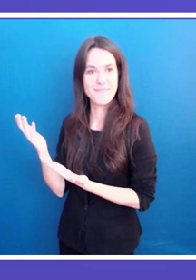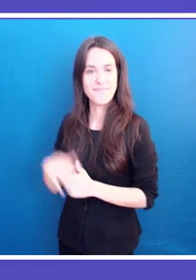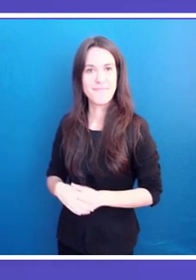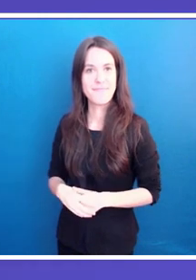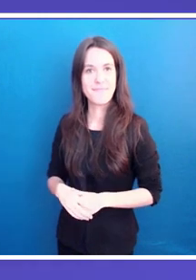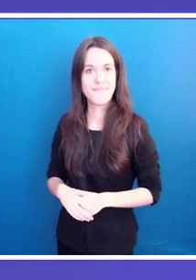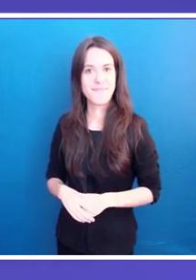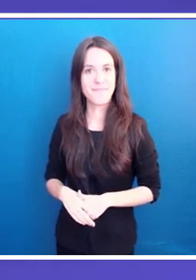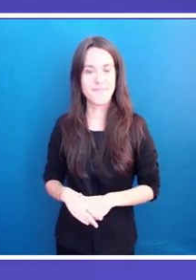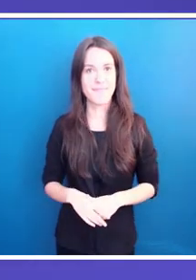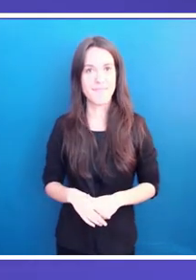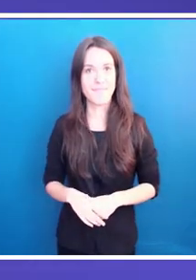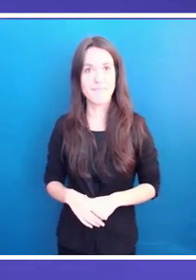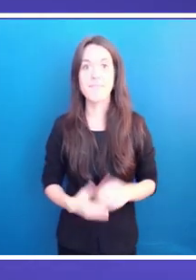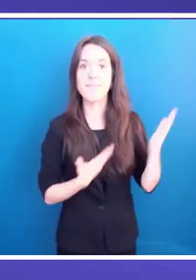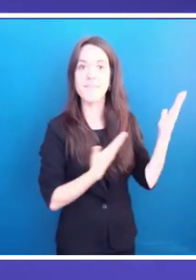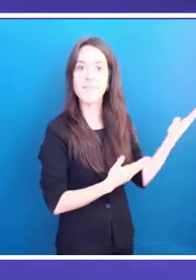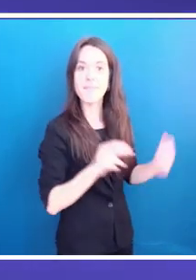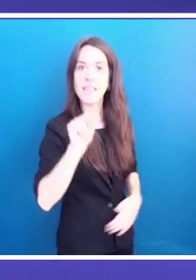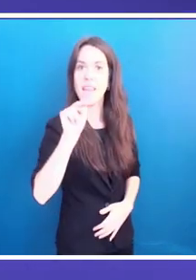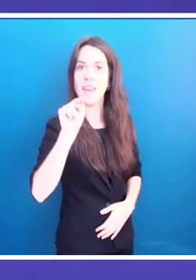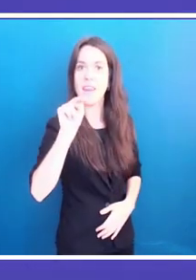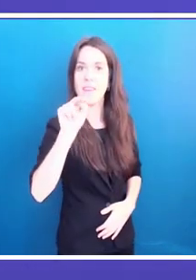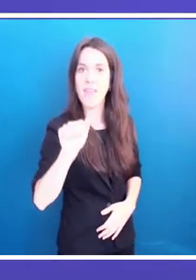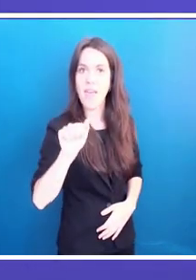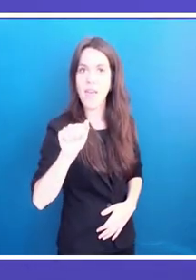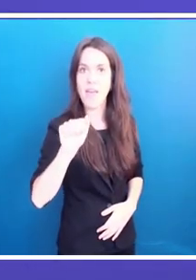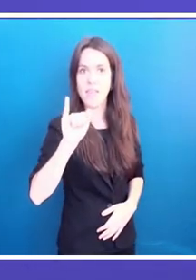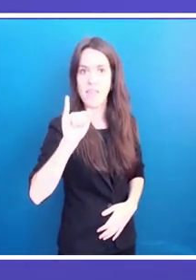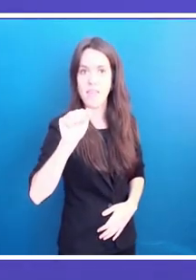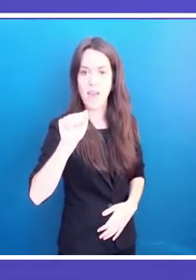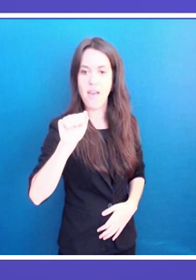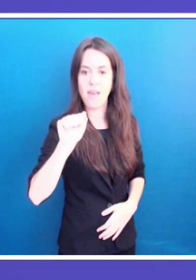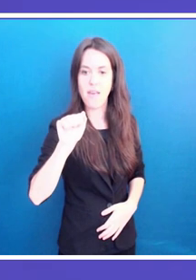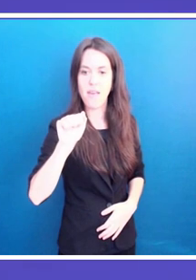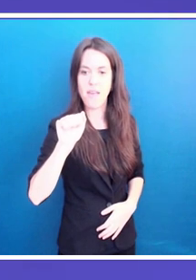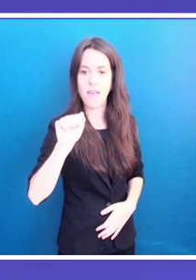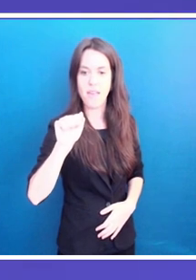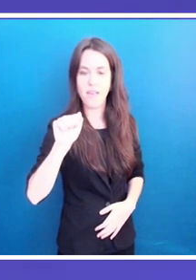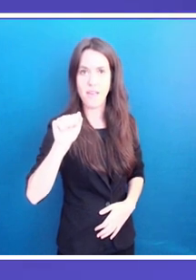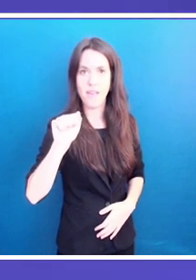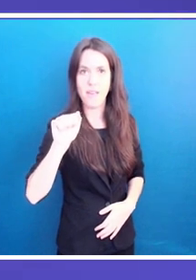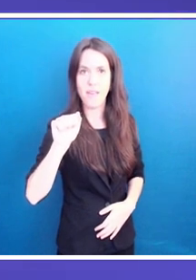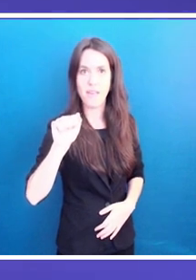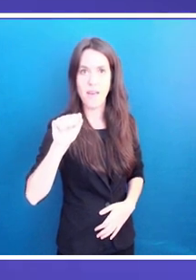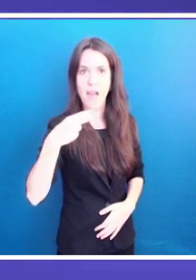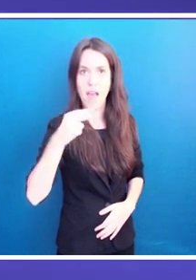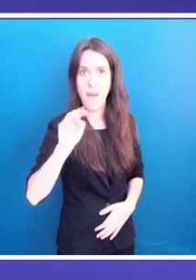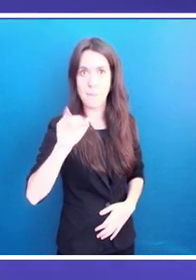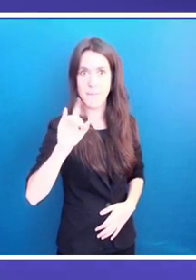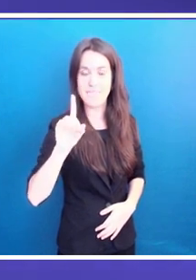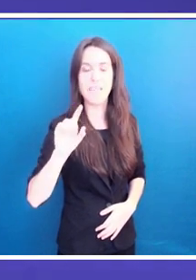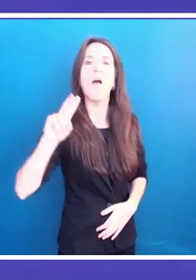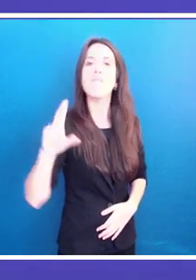Mrs. Naya Hanid. She is the vice president of the Barcelona